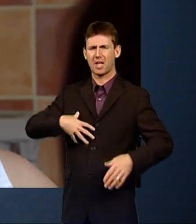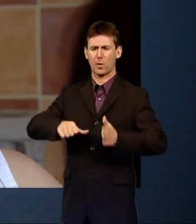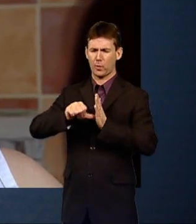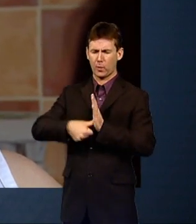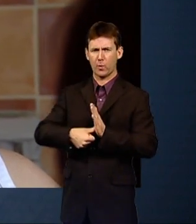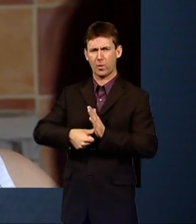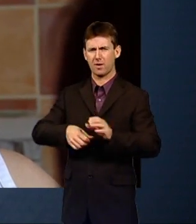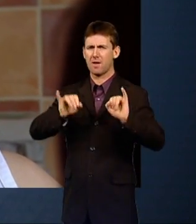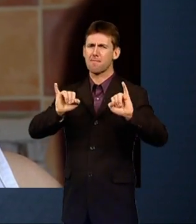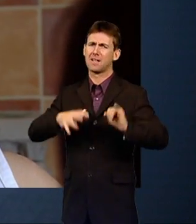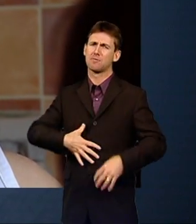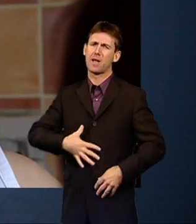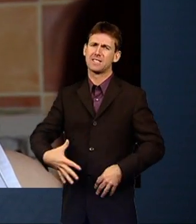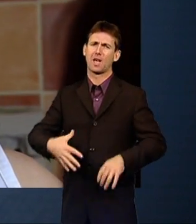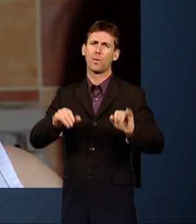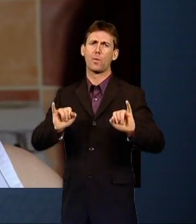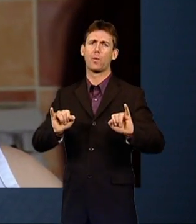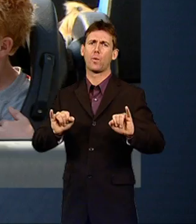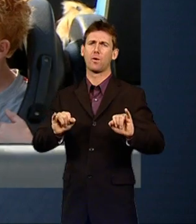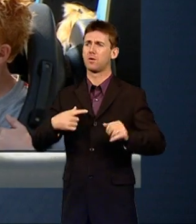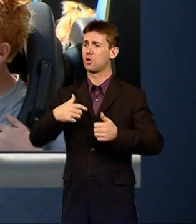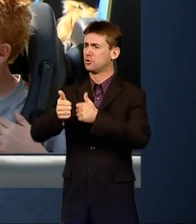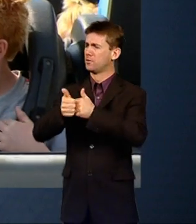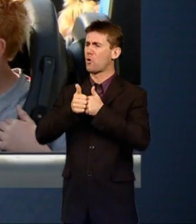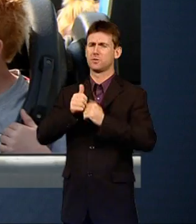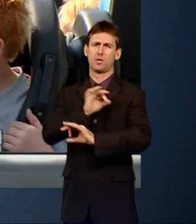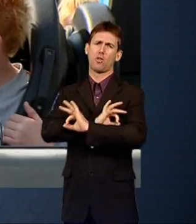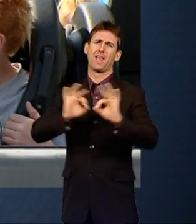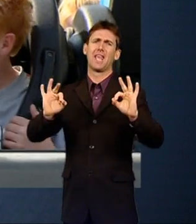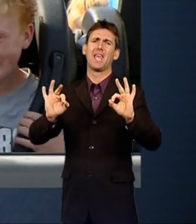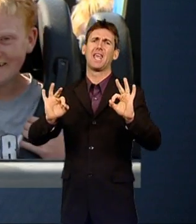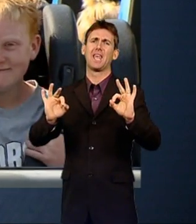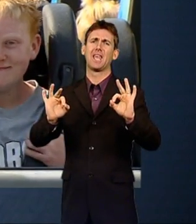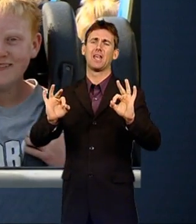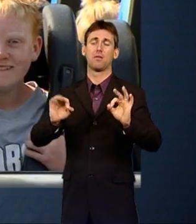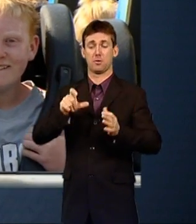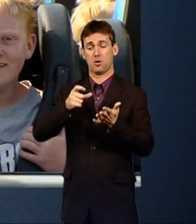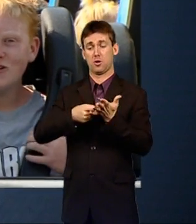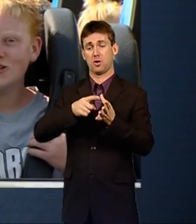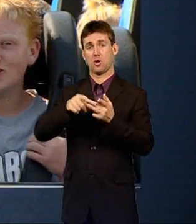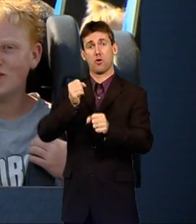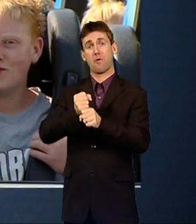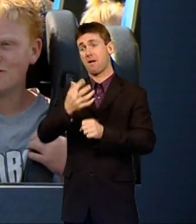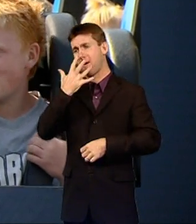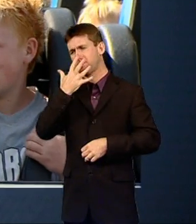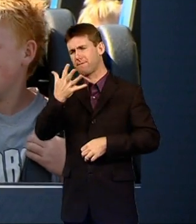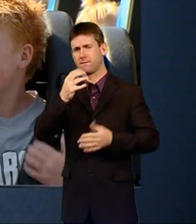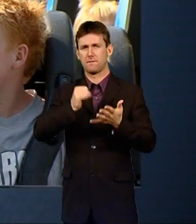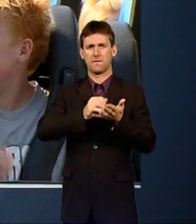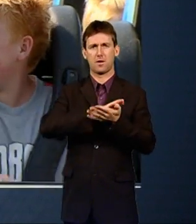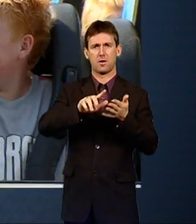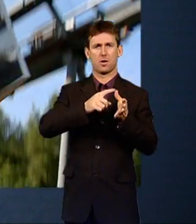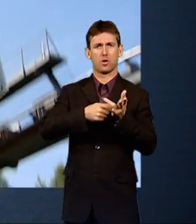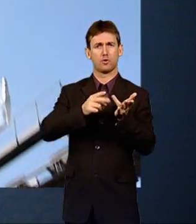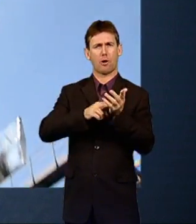was a bad pregnancy and I had no support. When Craig was five, Sharon met Alan, who's been a